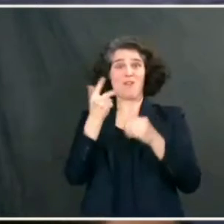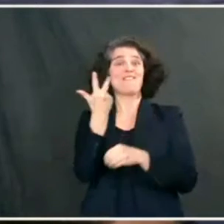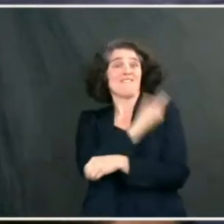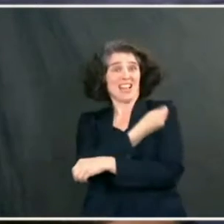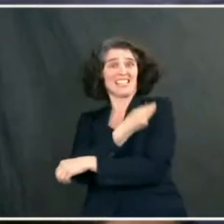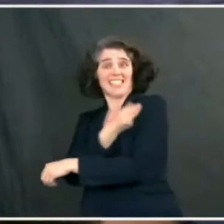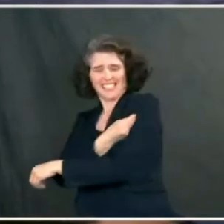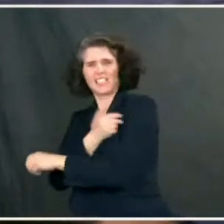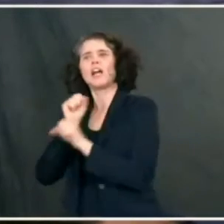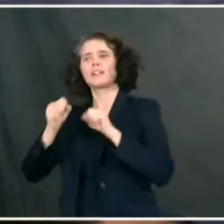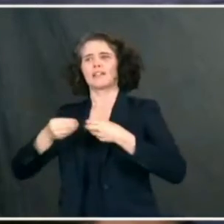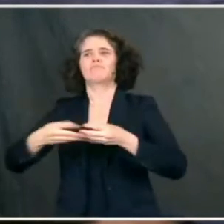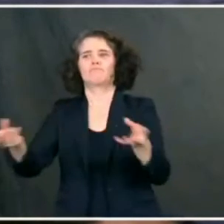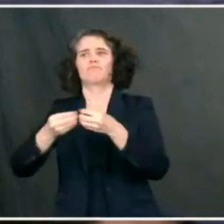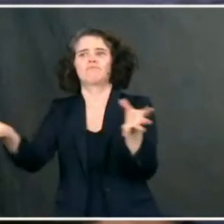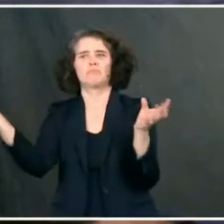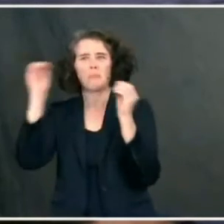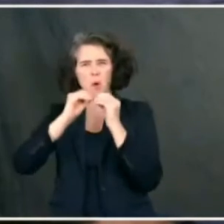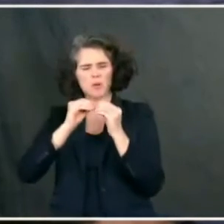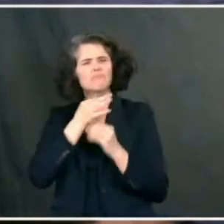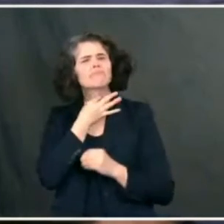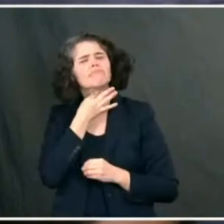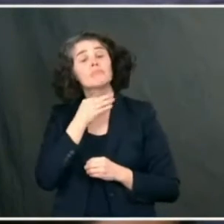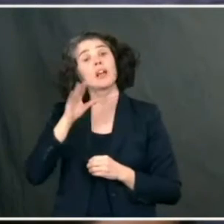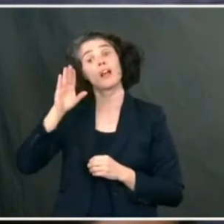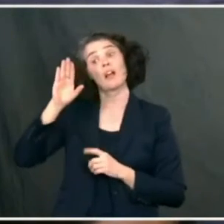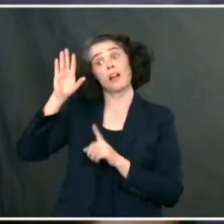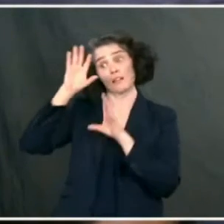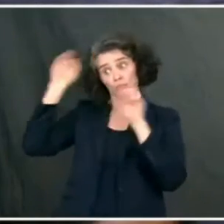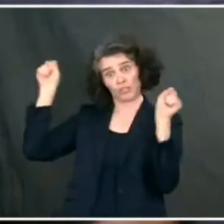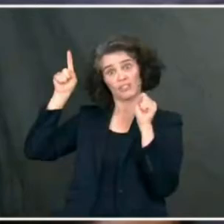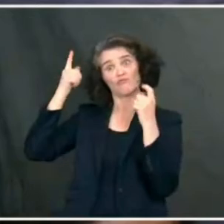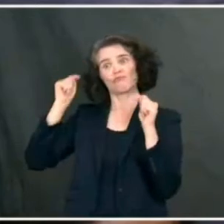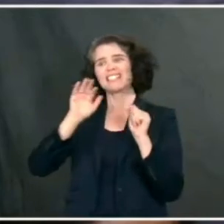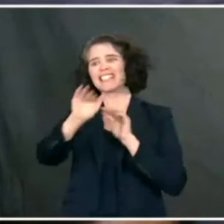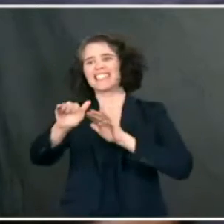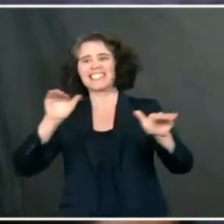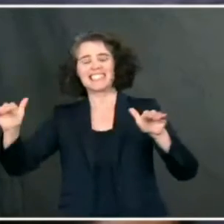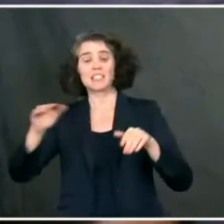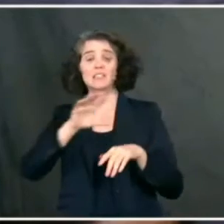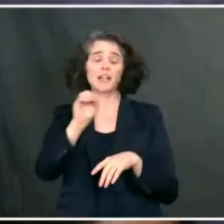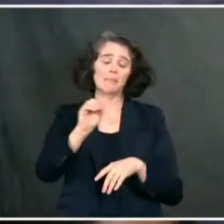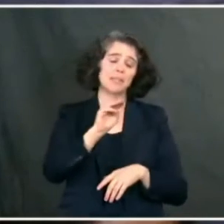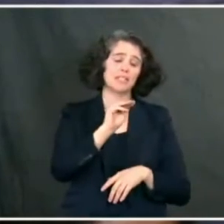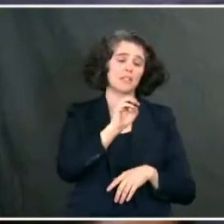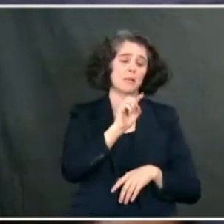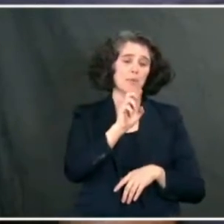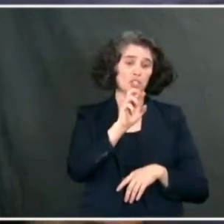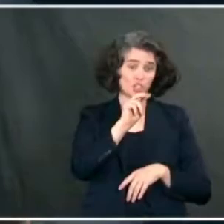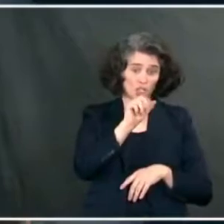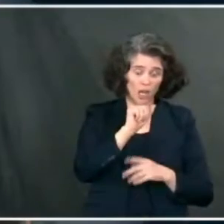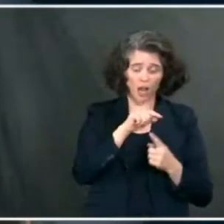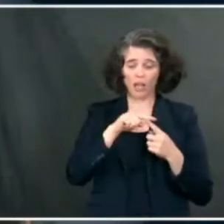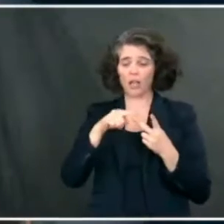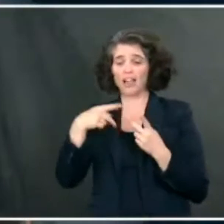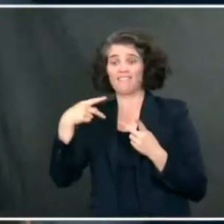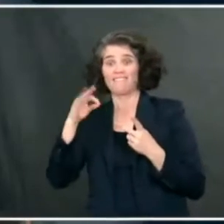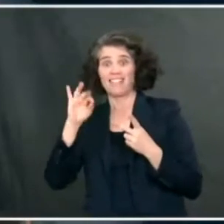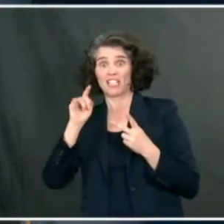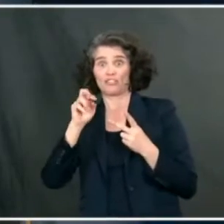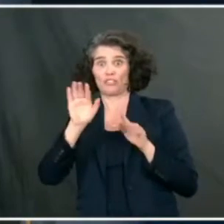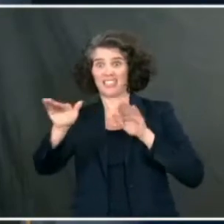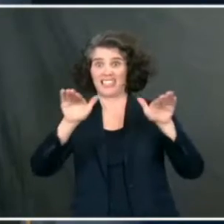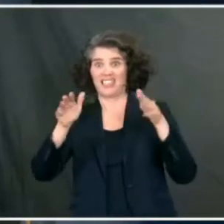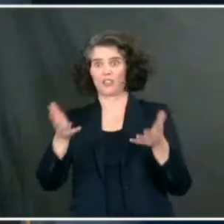the Biden administration now trying to increase production by Moderna and Pfizer in the next six weeks? Yeah, as well